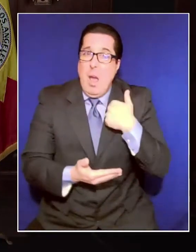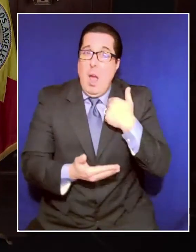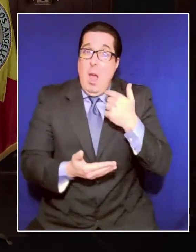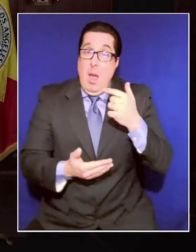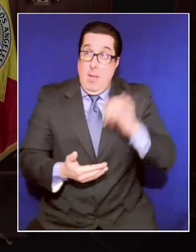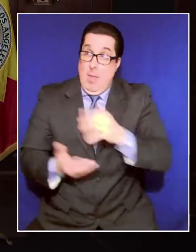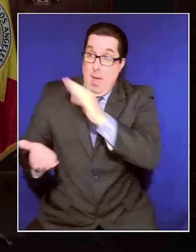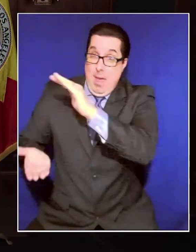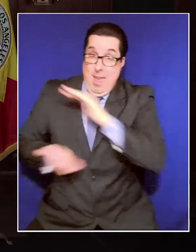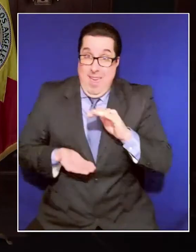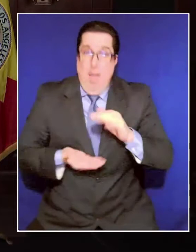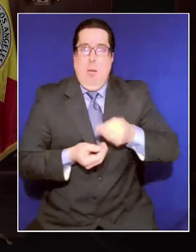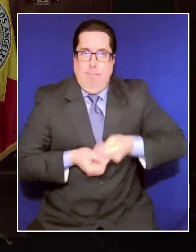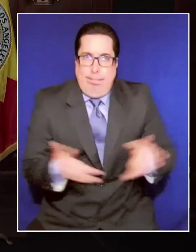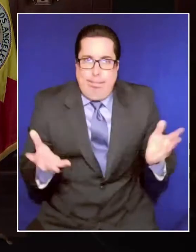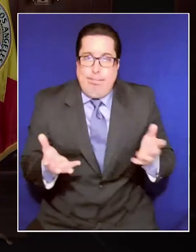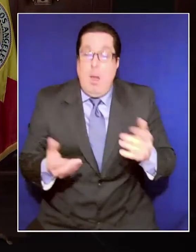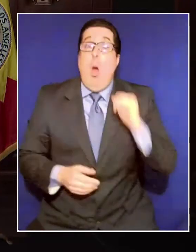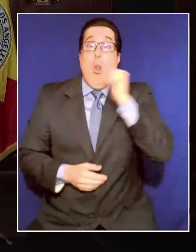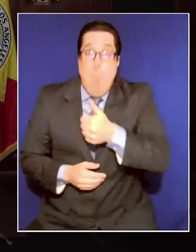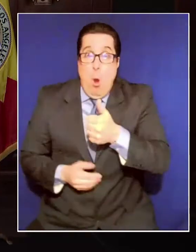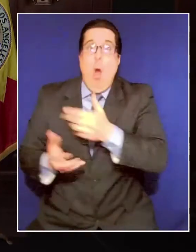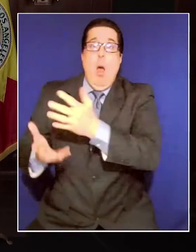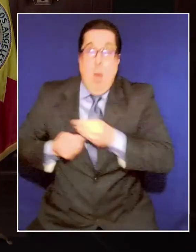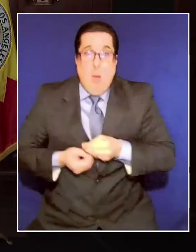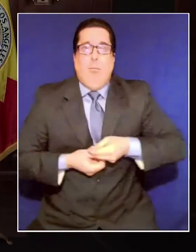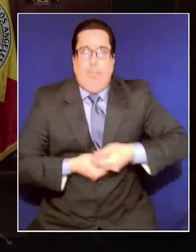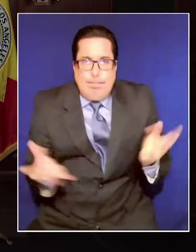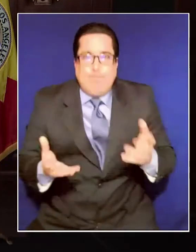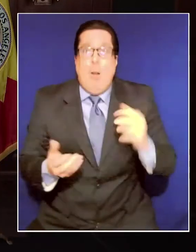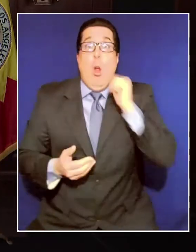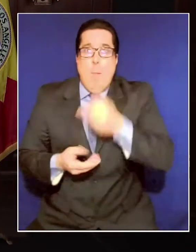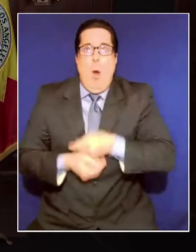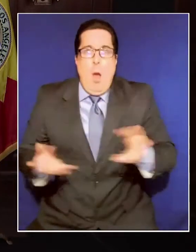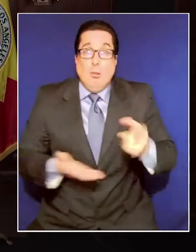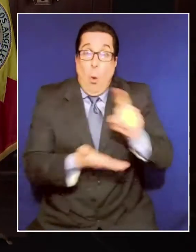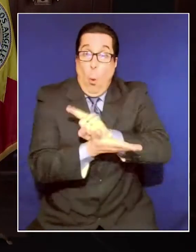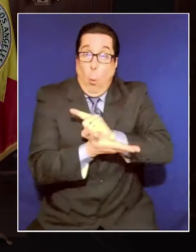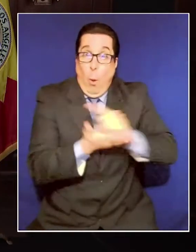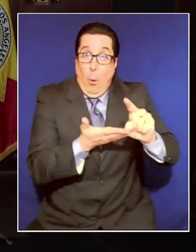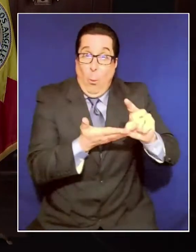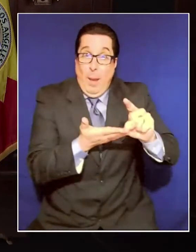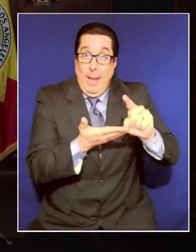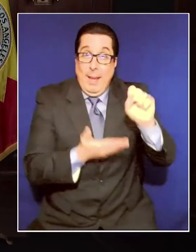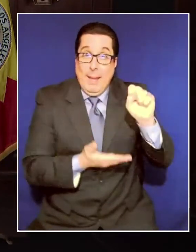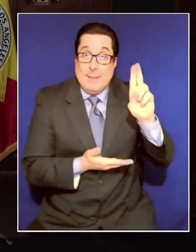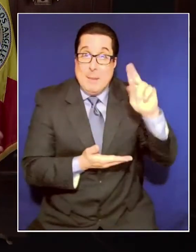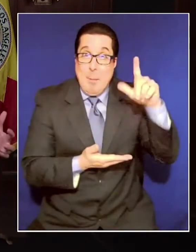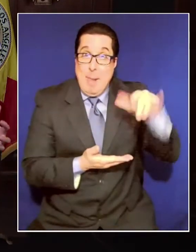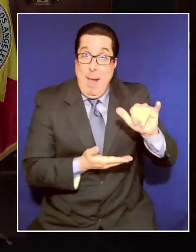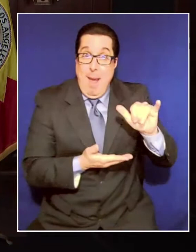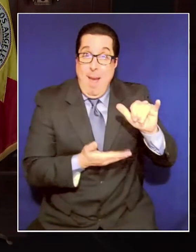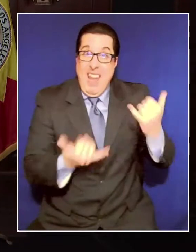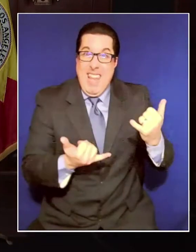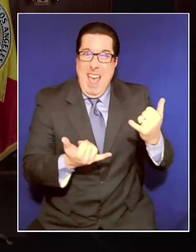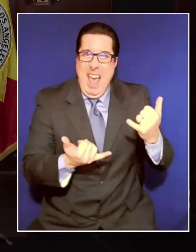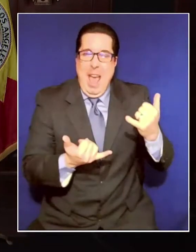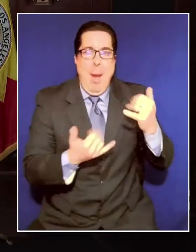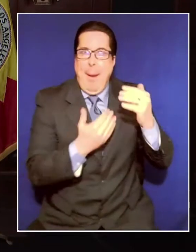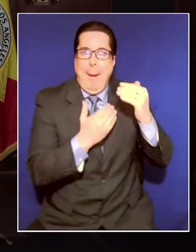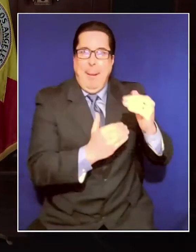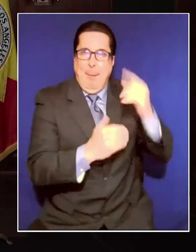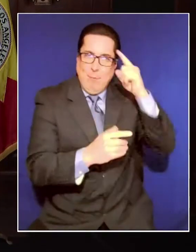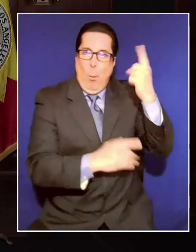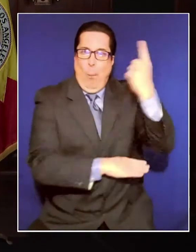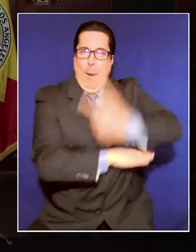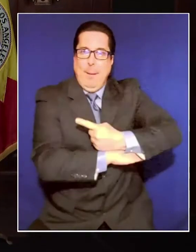day. So our week's supply is only one day's supply. Thankfully, we're rolling things over. We're